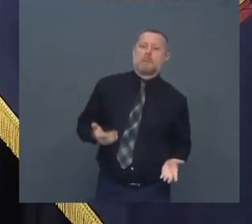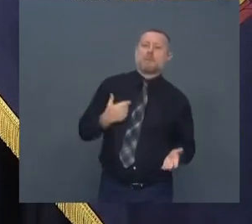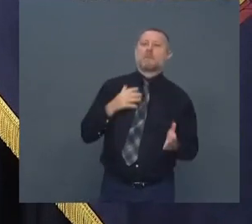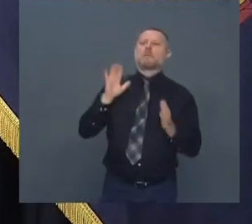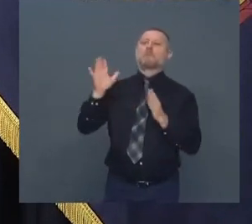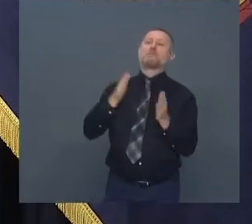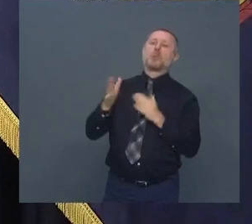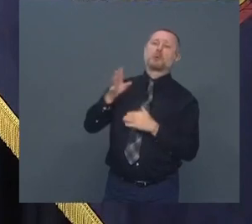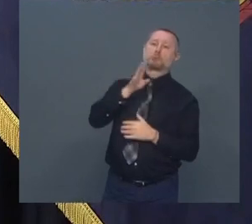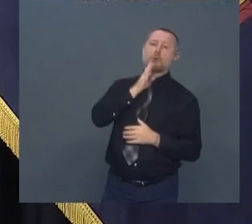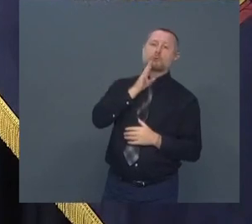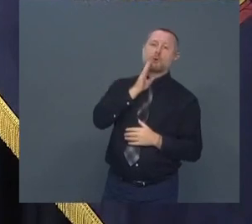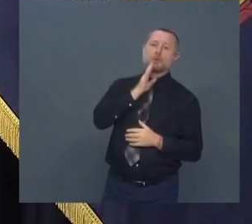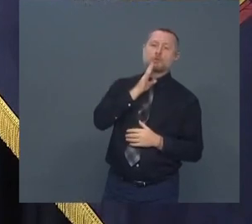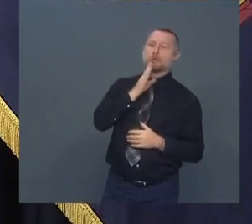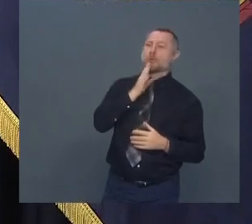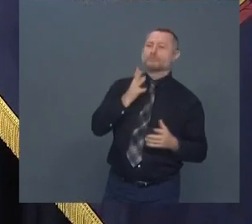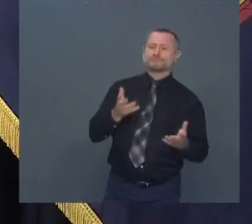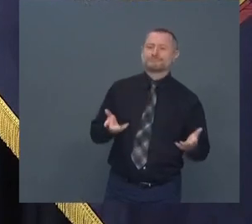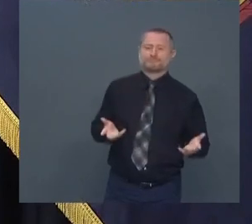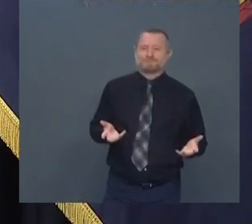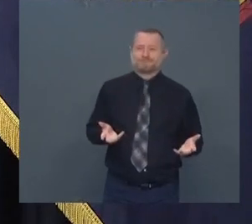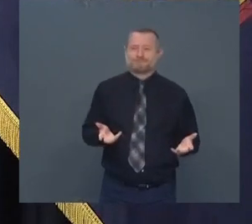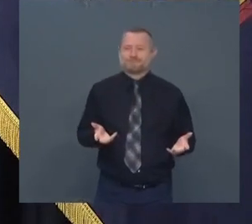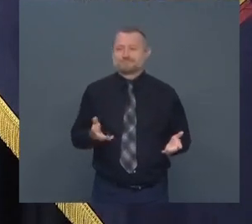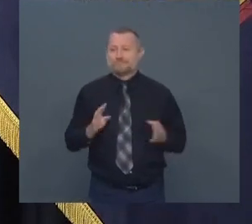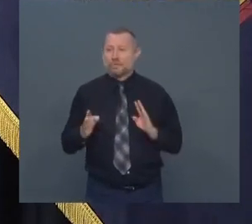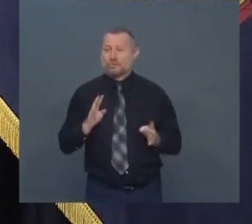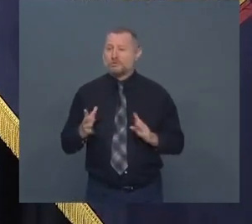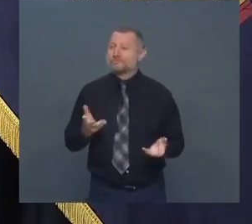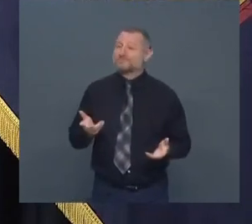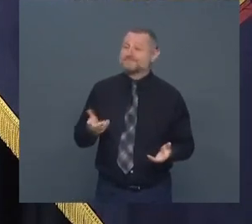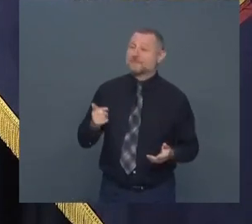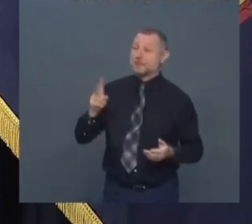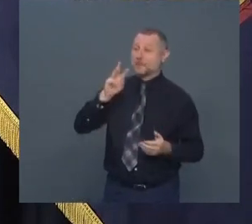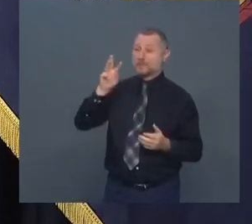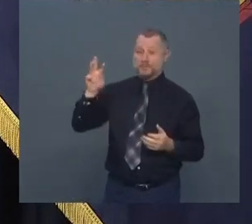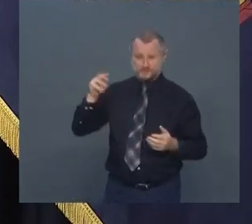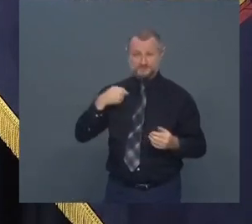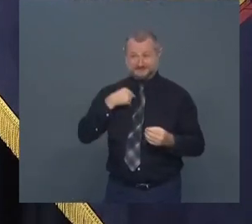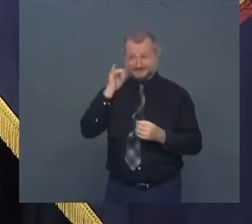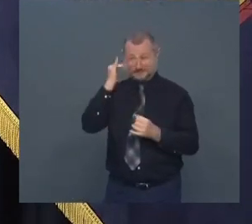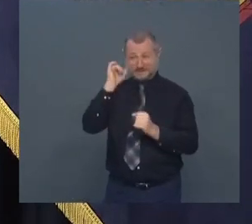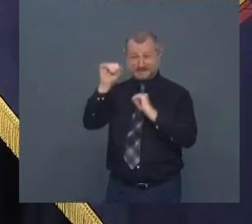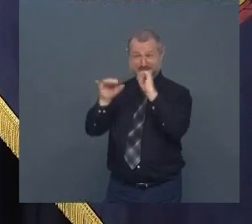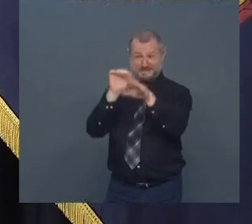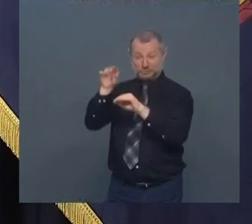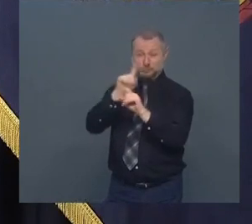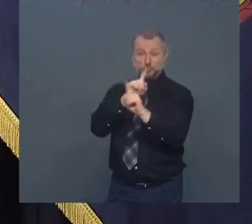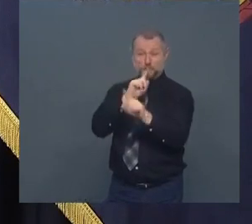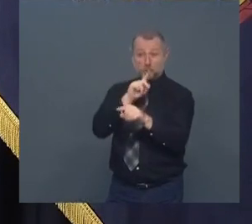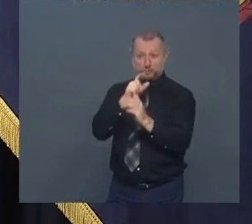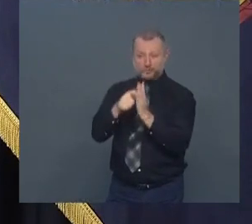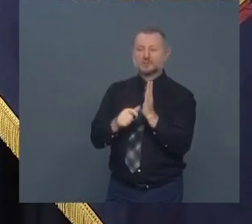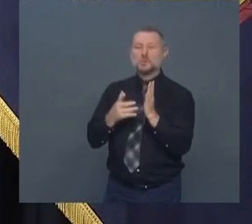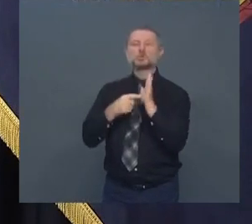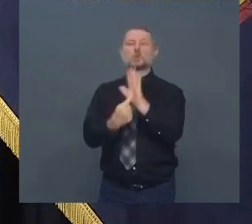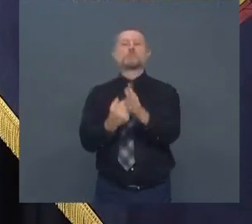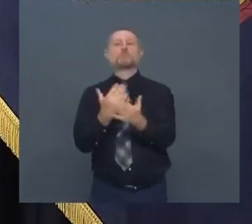so this will tell you how the plan is being implemented if it's being implemented